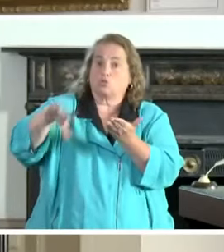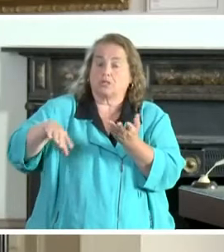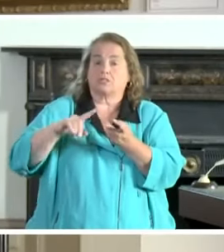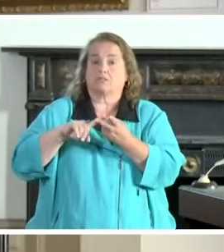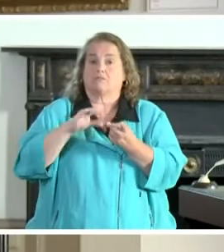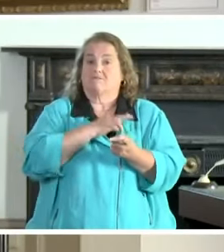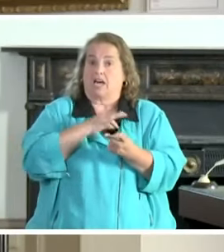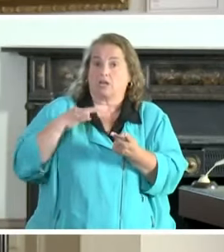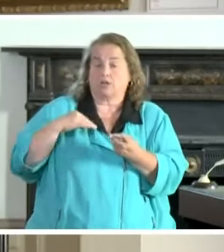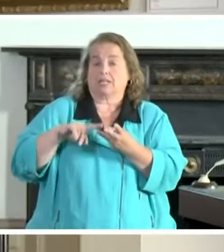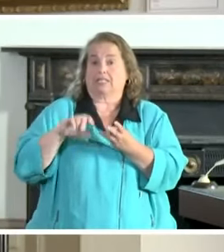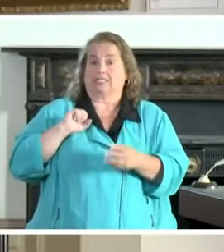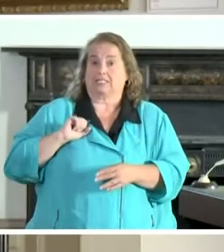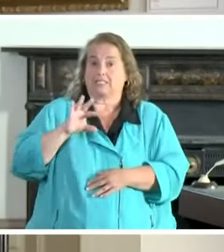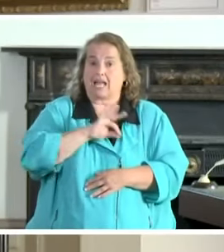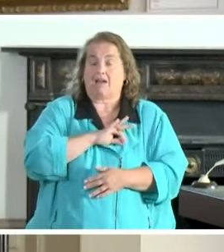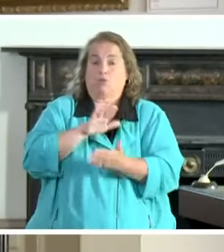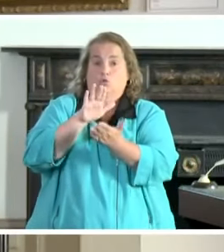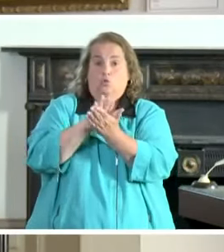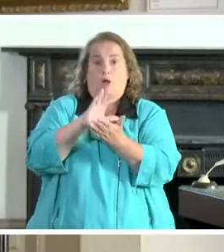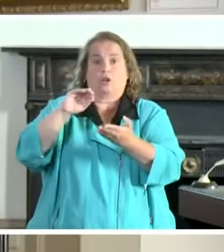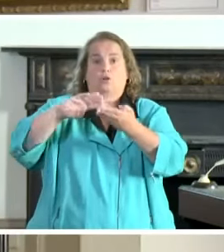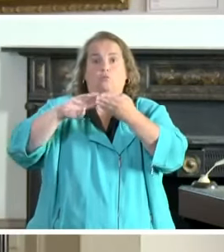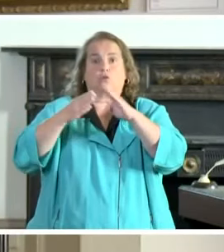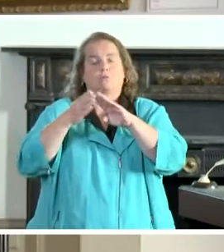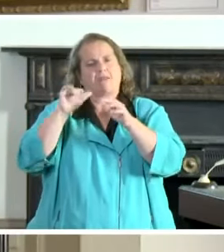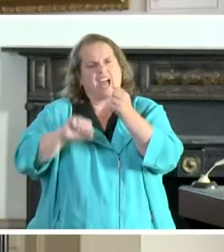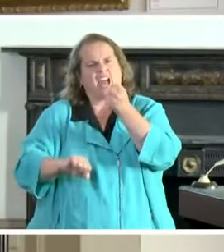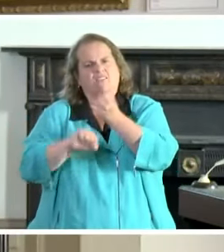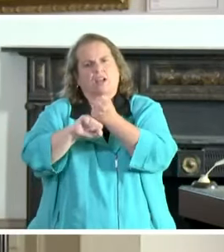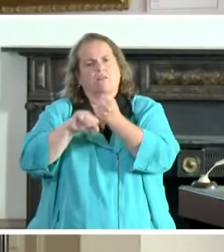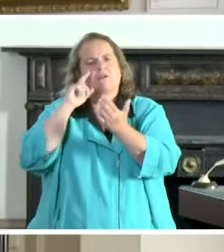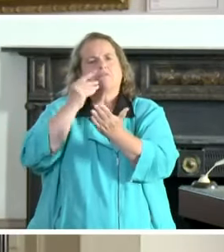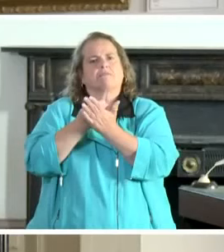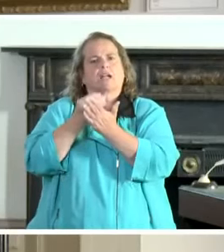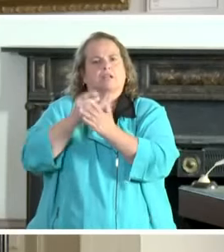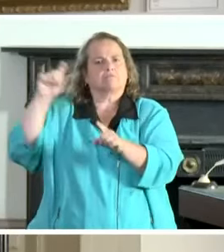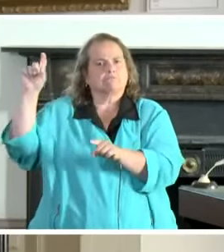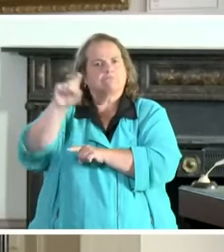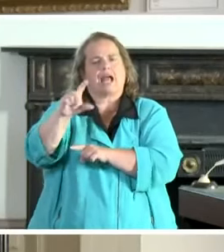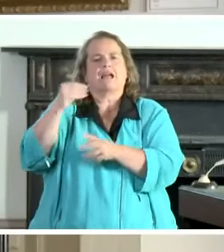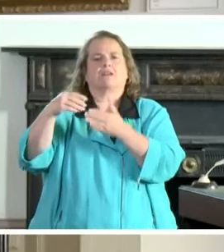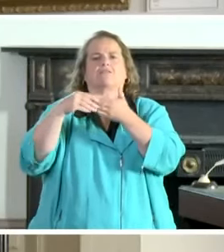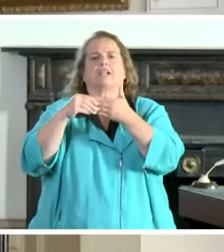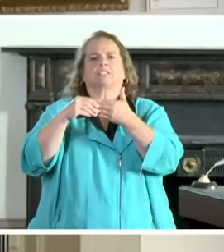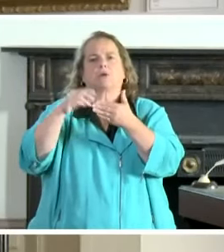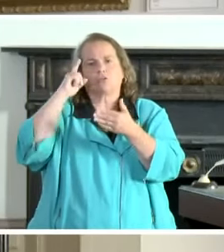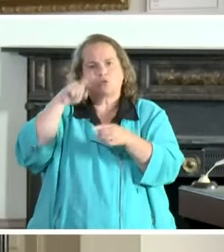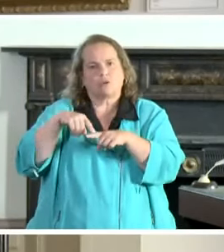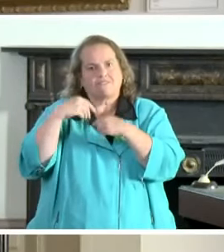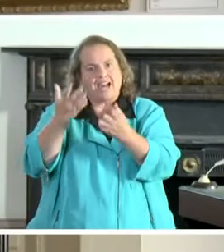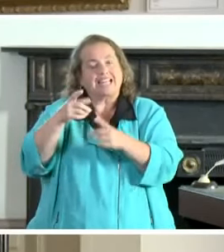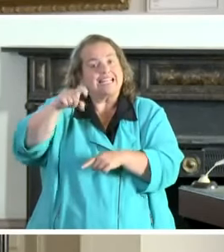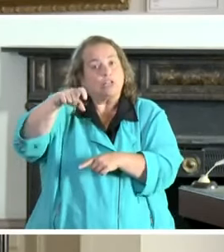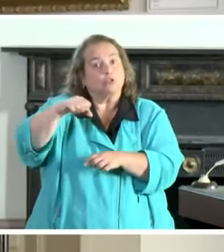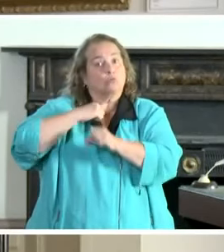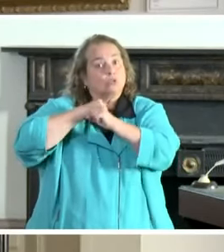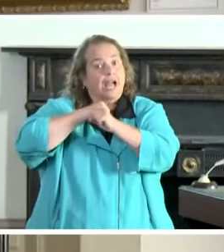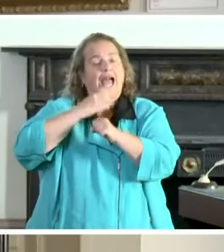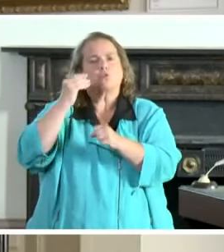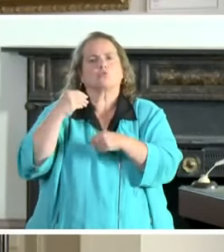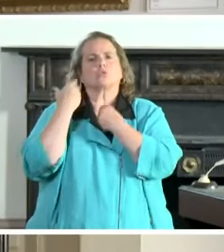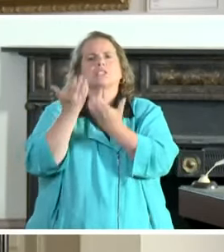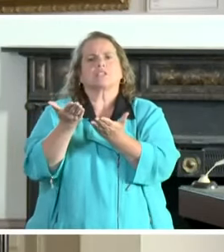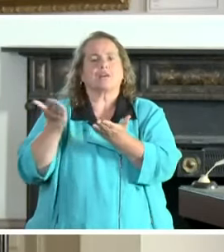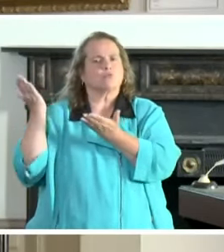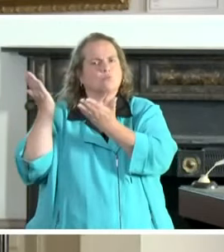staffs, schools, and communities by advocating for the funding and flexibility to provide the necessary protections and deliver